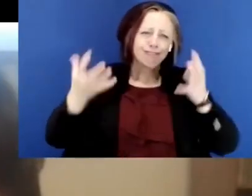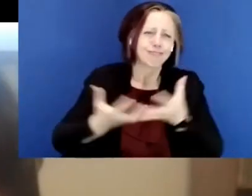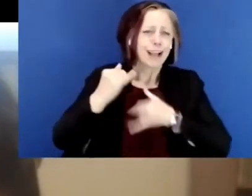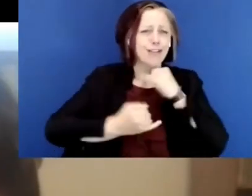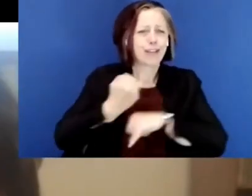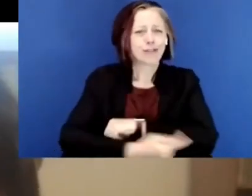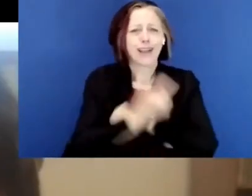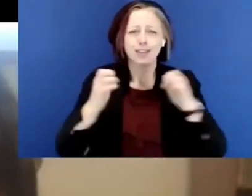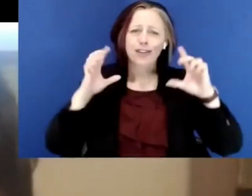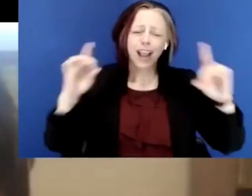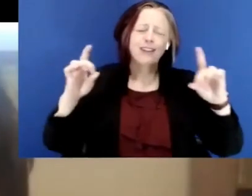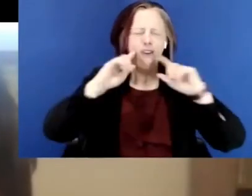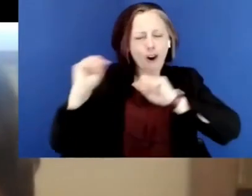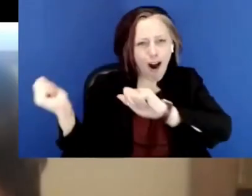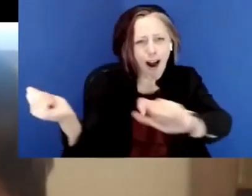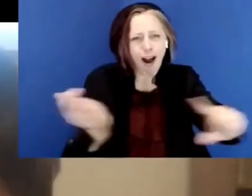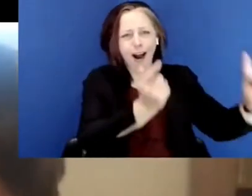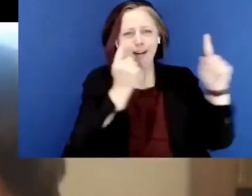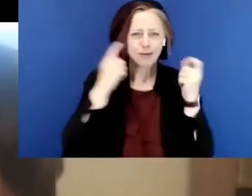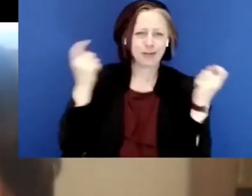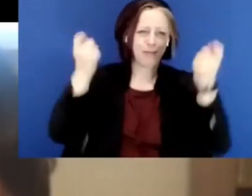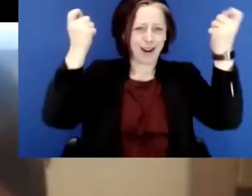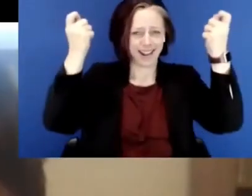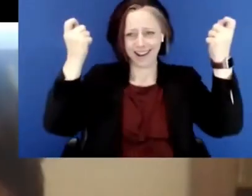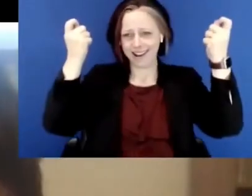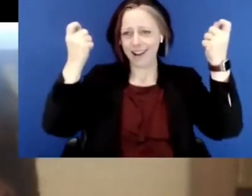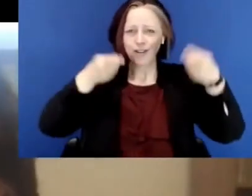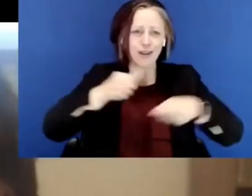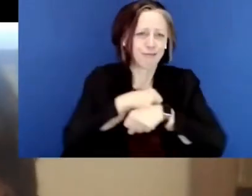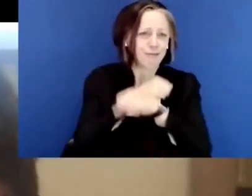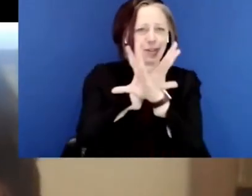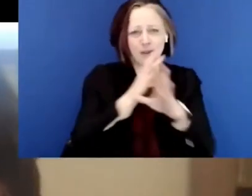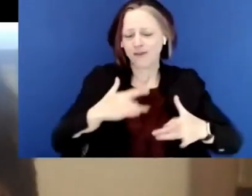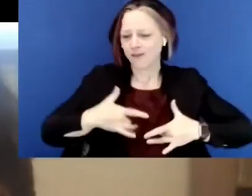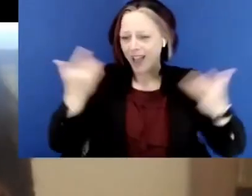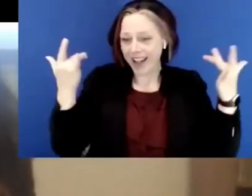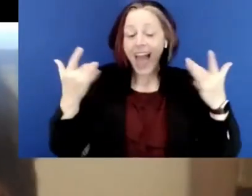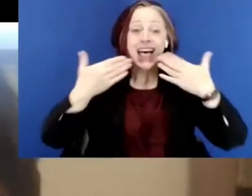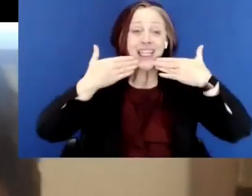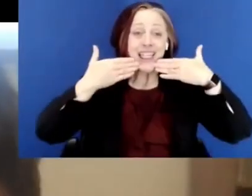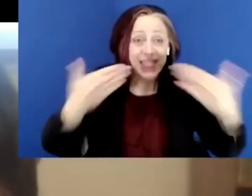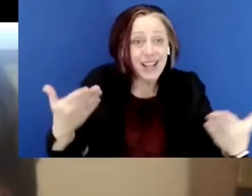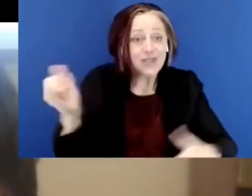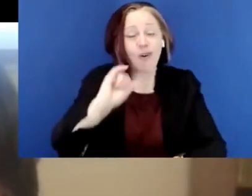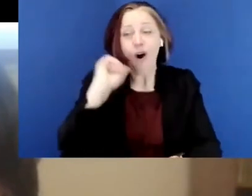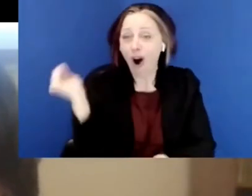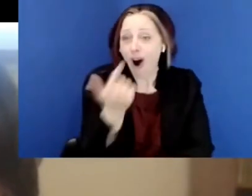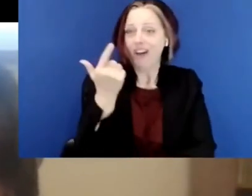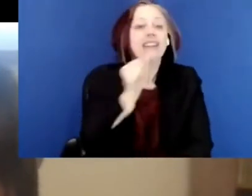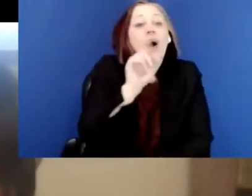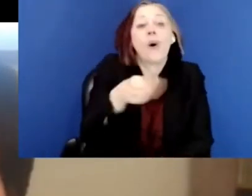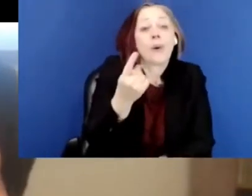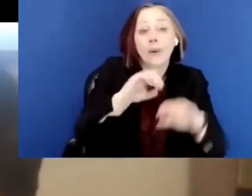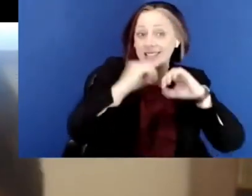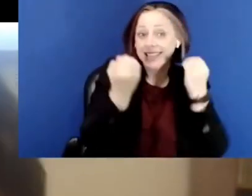happy, happy International Day of Education, uh, to everyone who's celebrating in this virtual, uh, event. And thanks